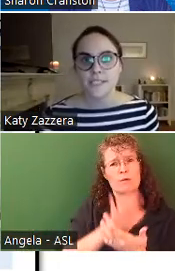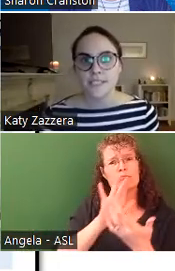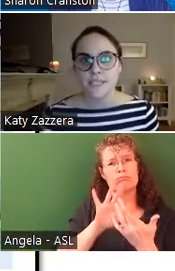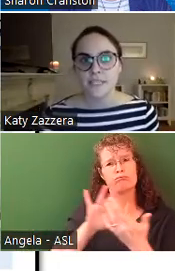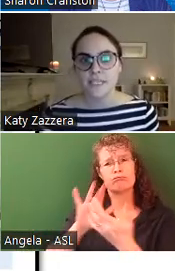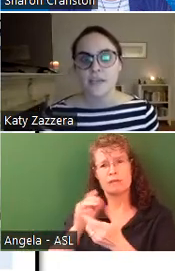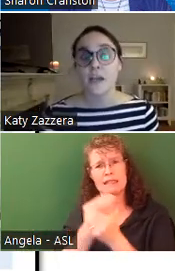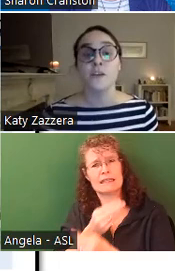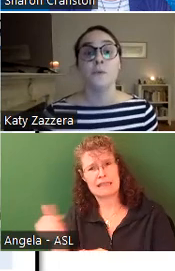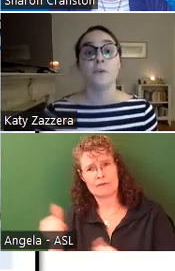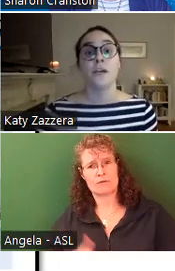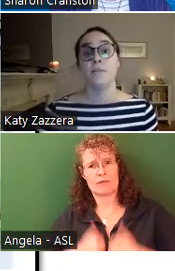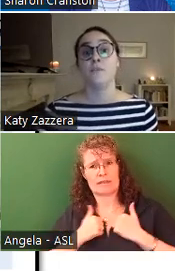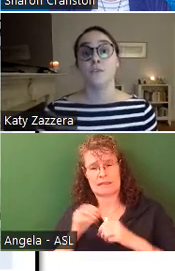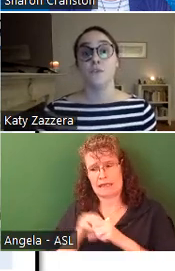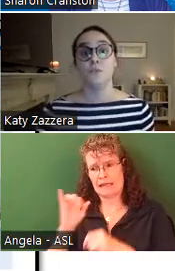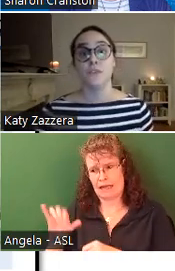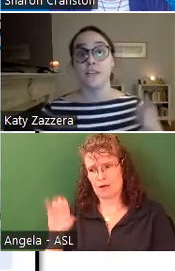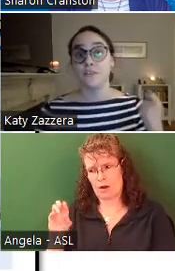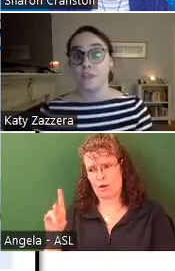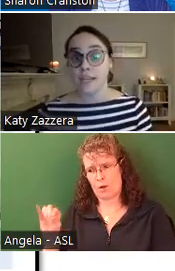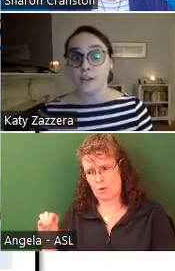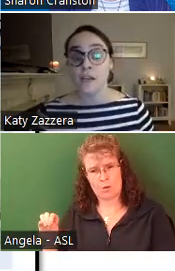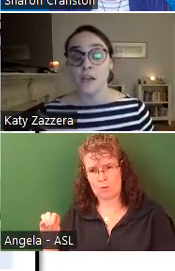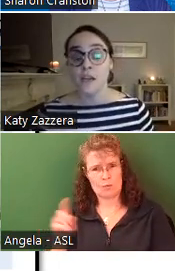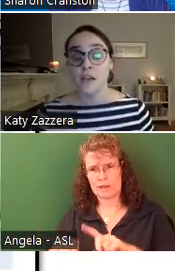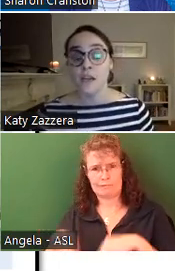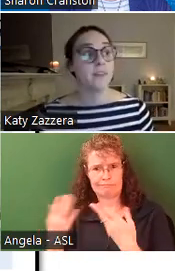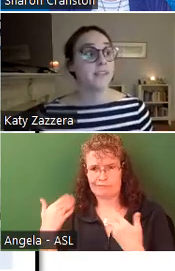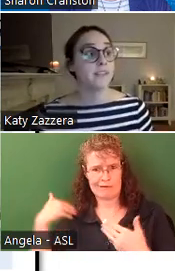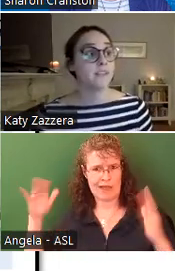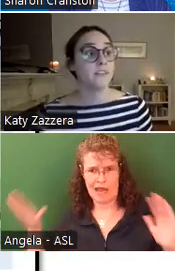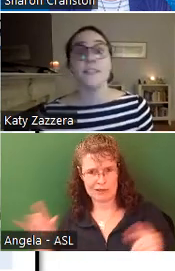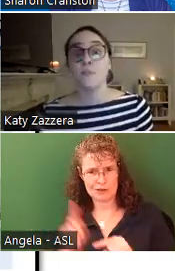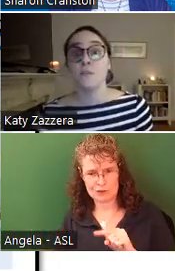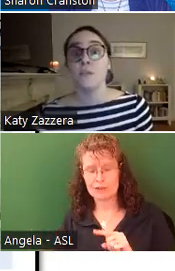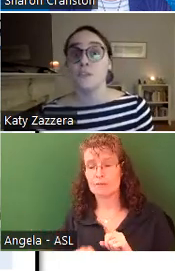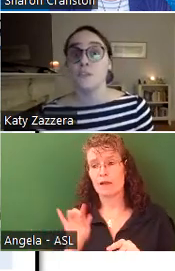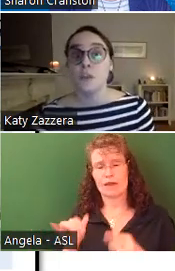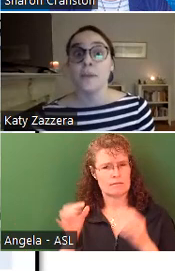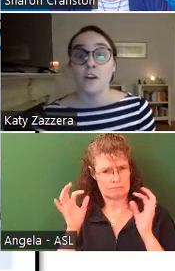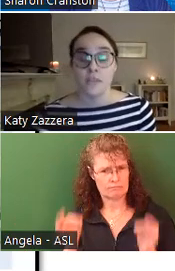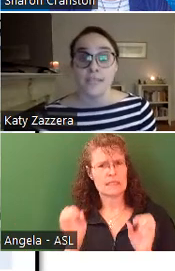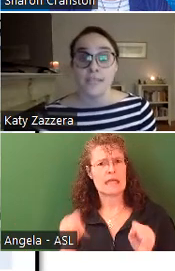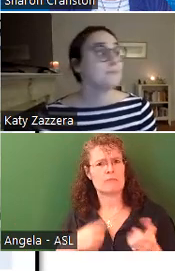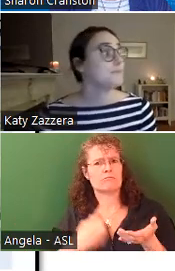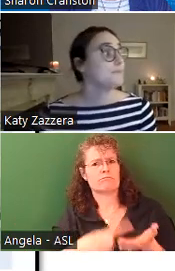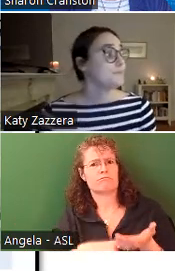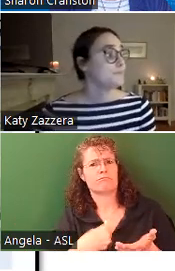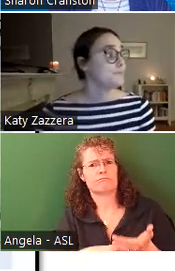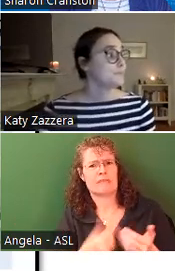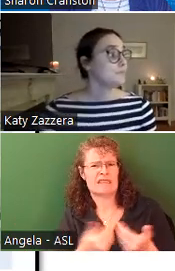residents in the condo. We were not able to provide a flyer, but that is certainly something we can talk about offline.